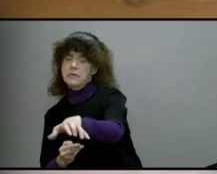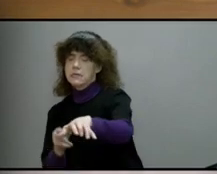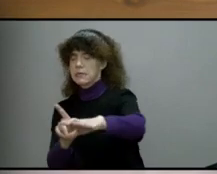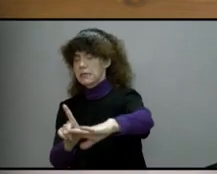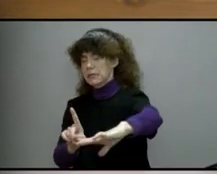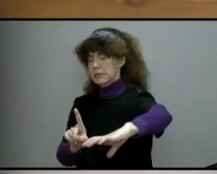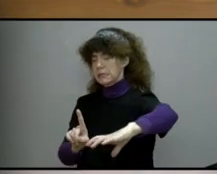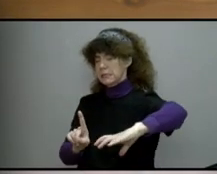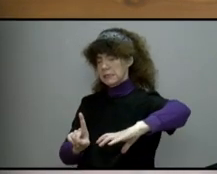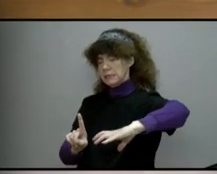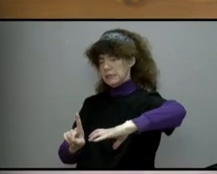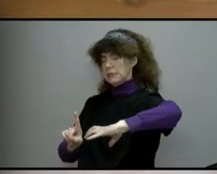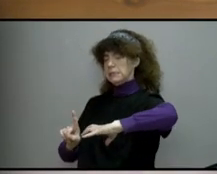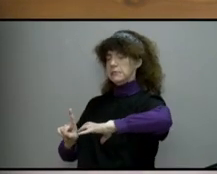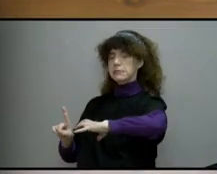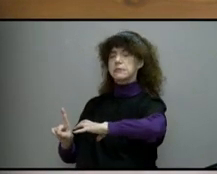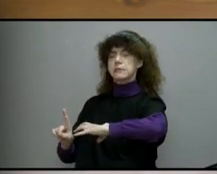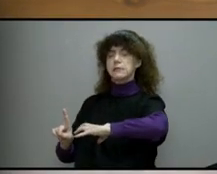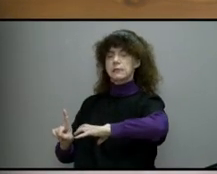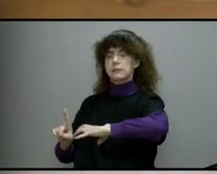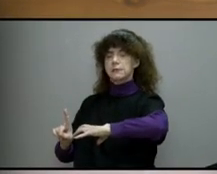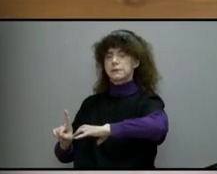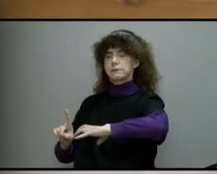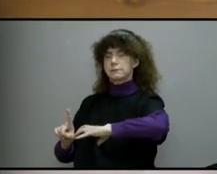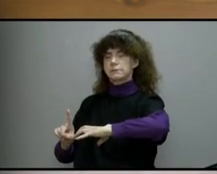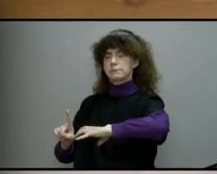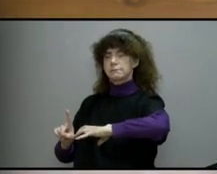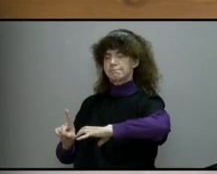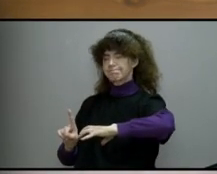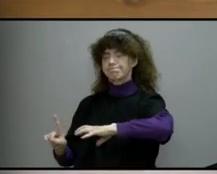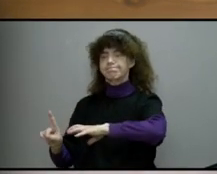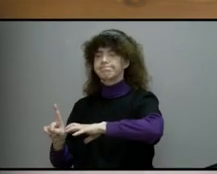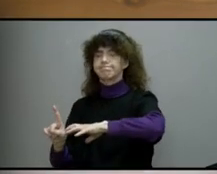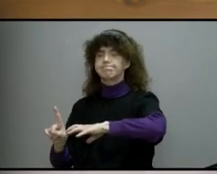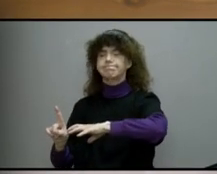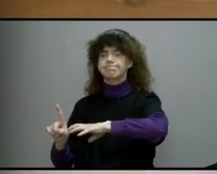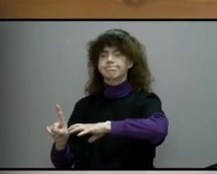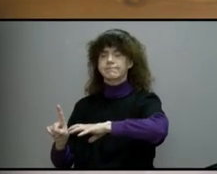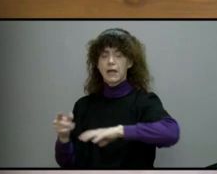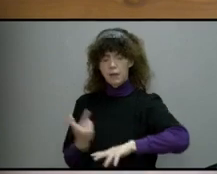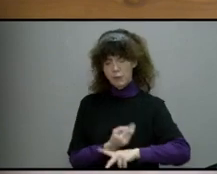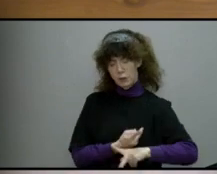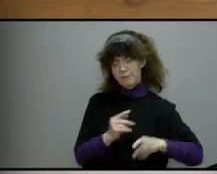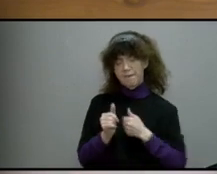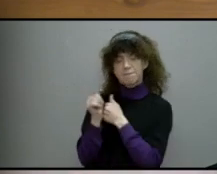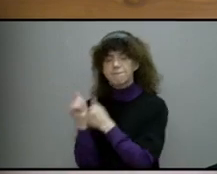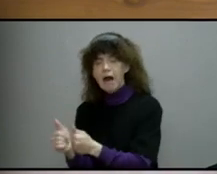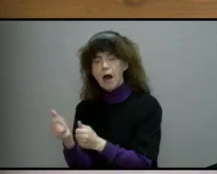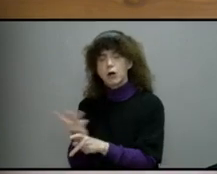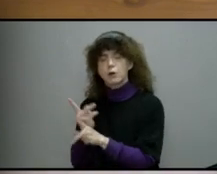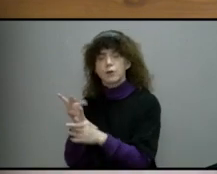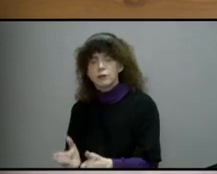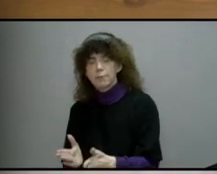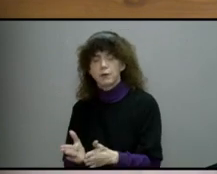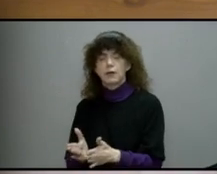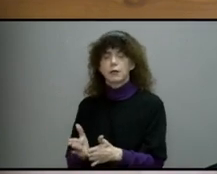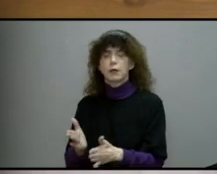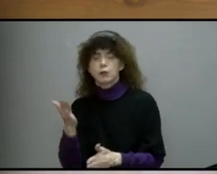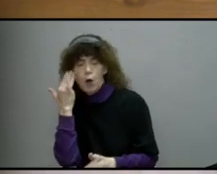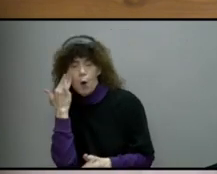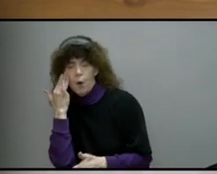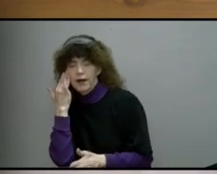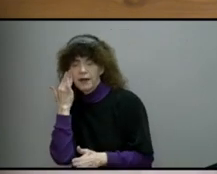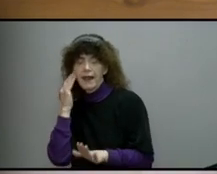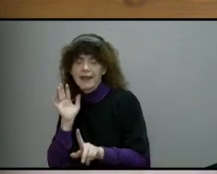When he has brought out all his own, he goes before them, and the sheep follow him, for they know his voice.